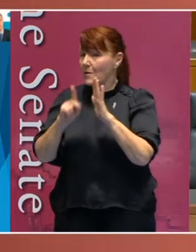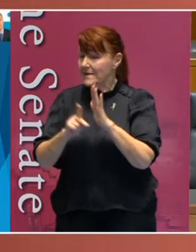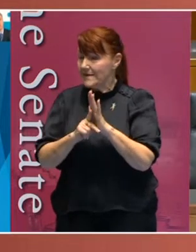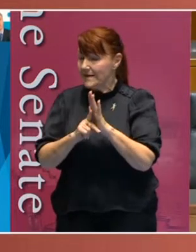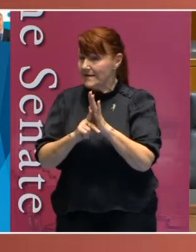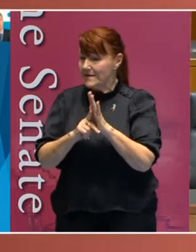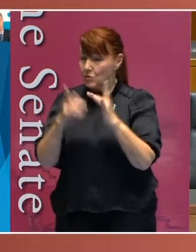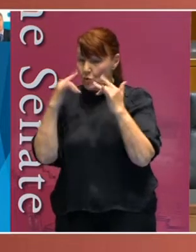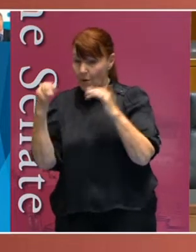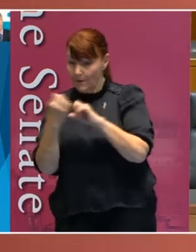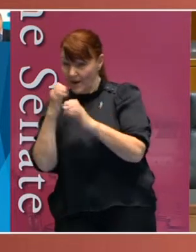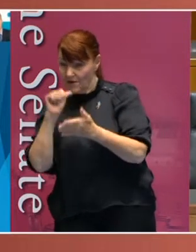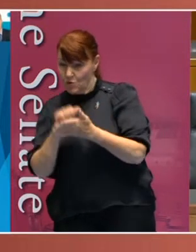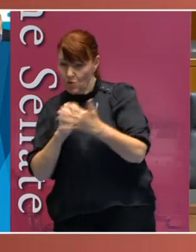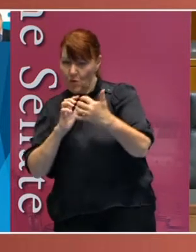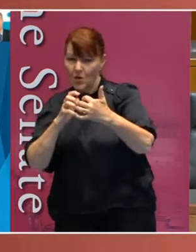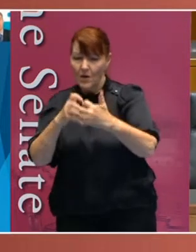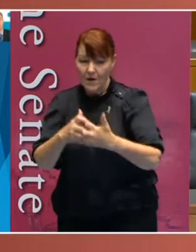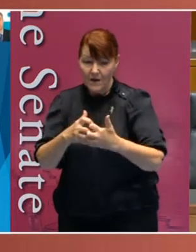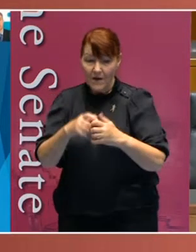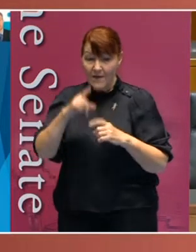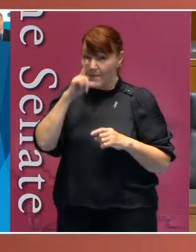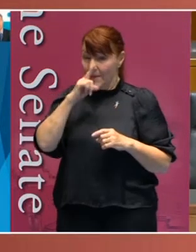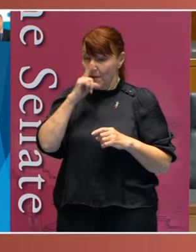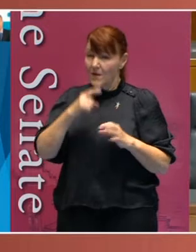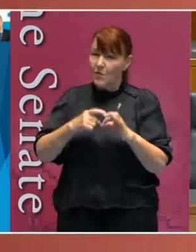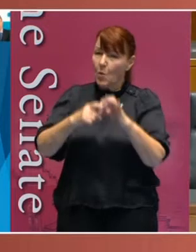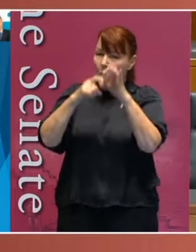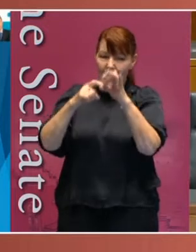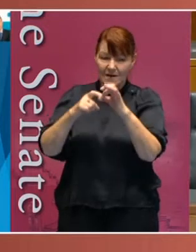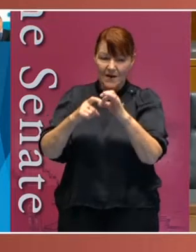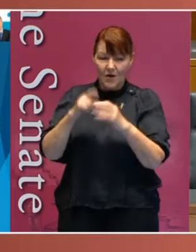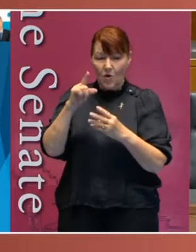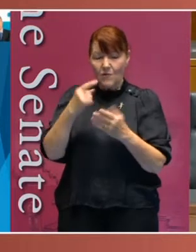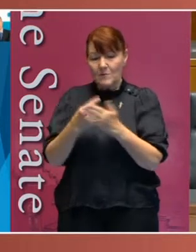ensure that people have an equality of opportunity moving forward.